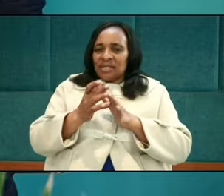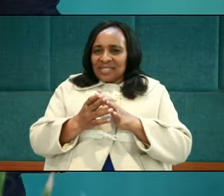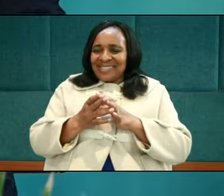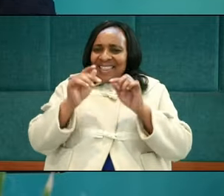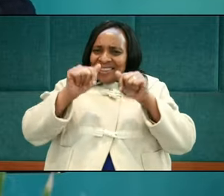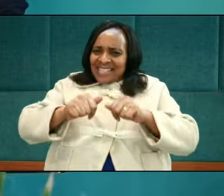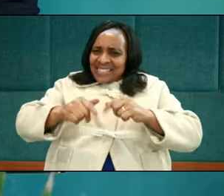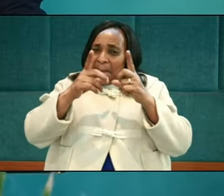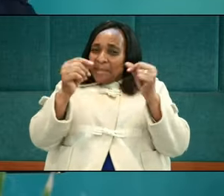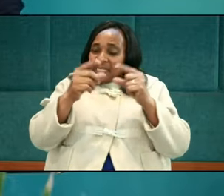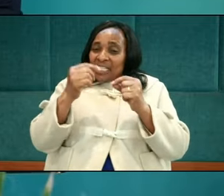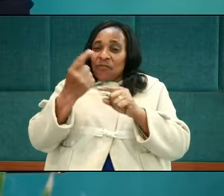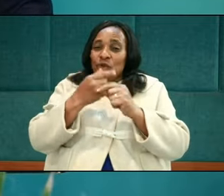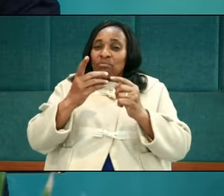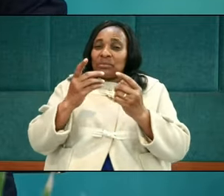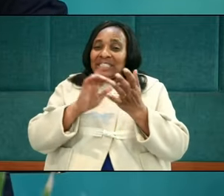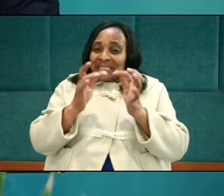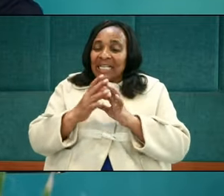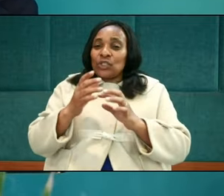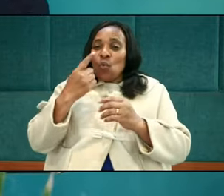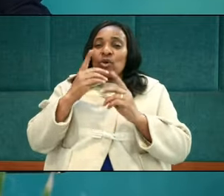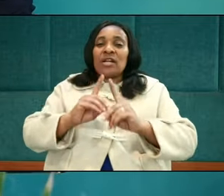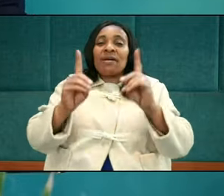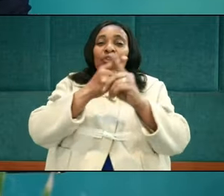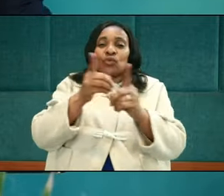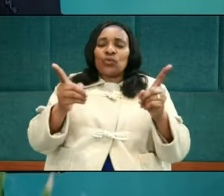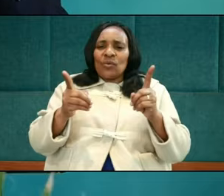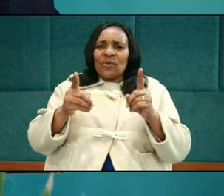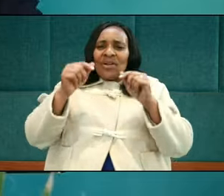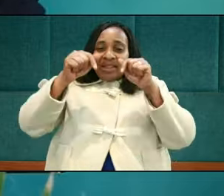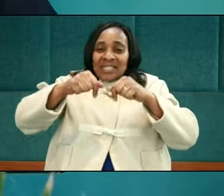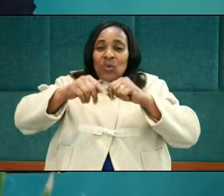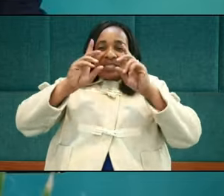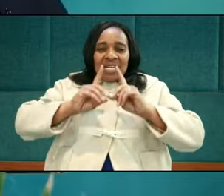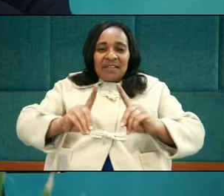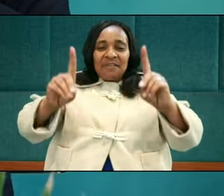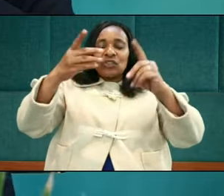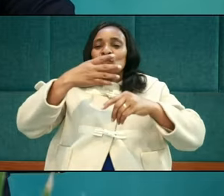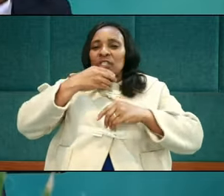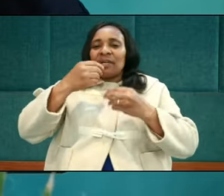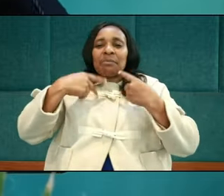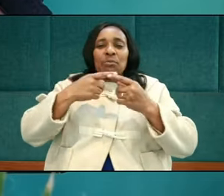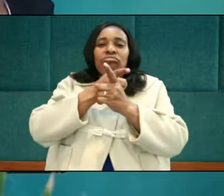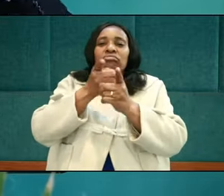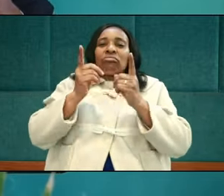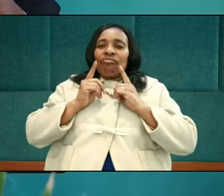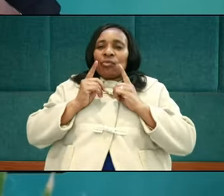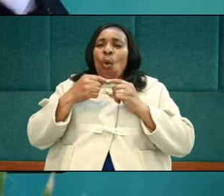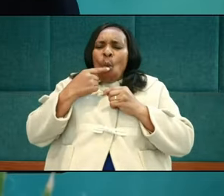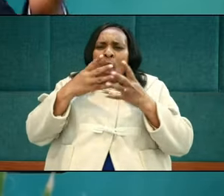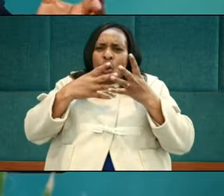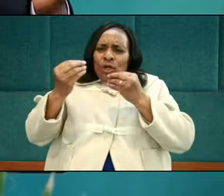this statement delivered by Jesus, was delivered to a Jewish audience that was going